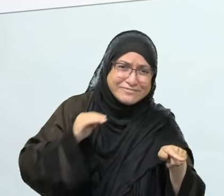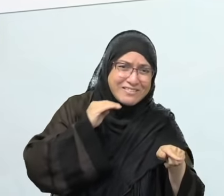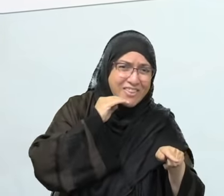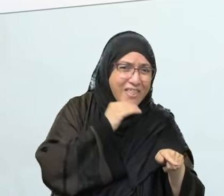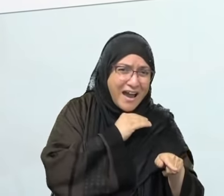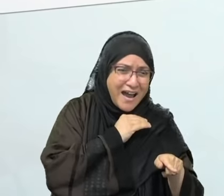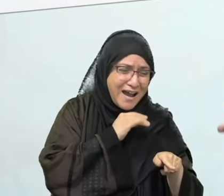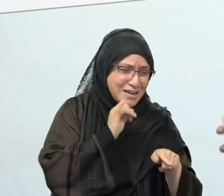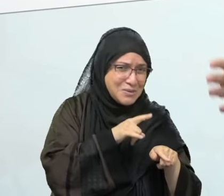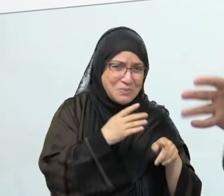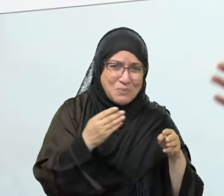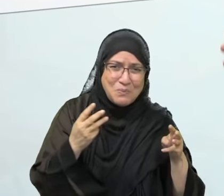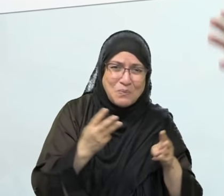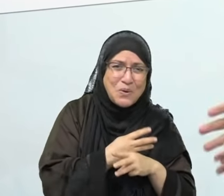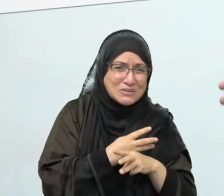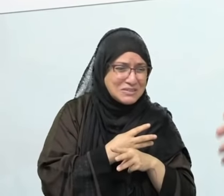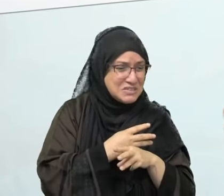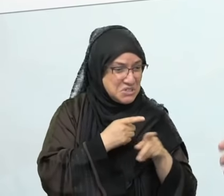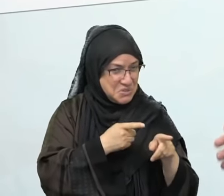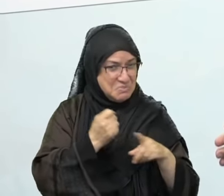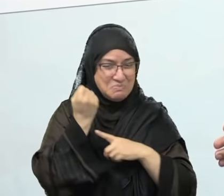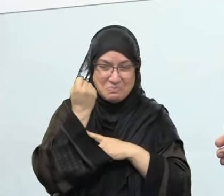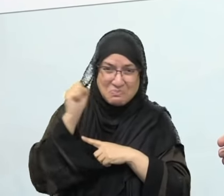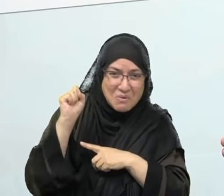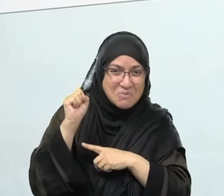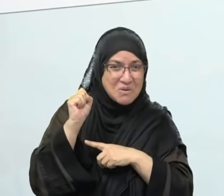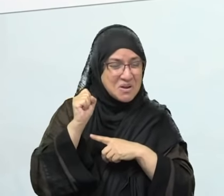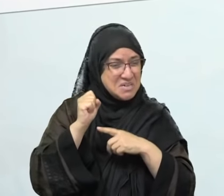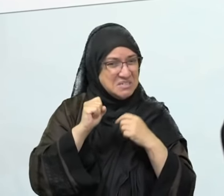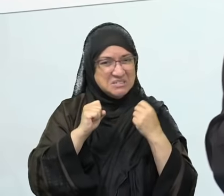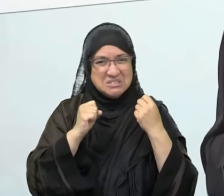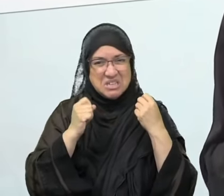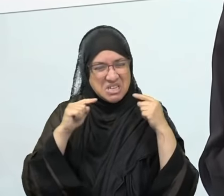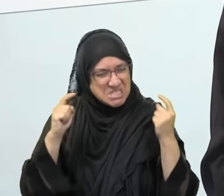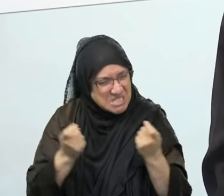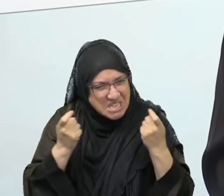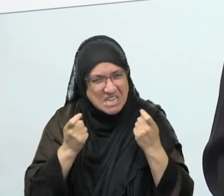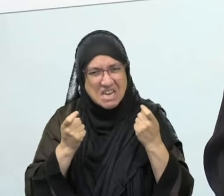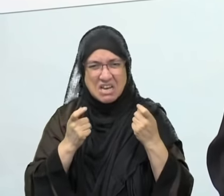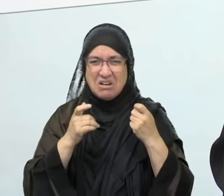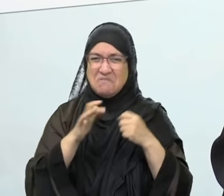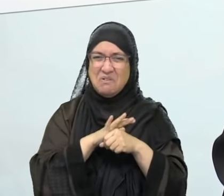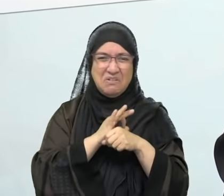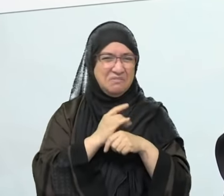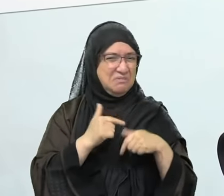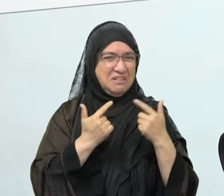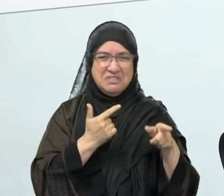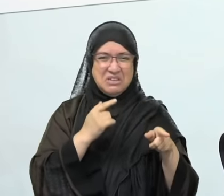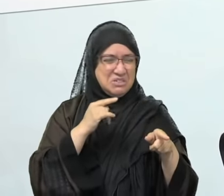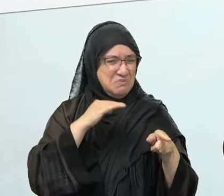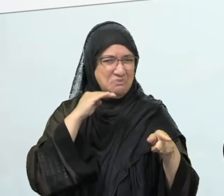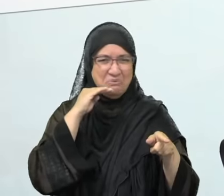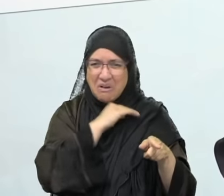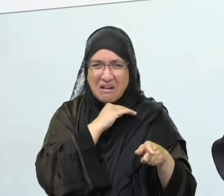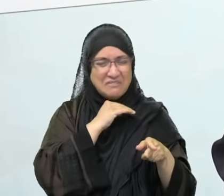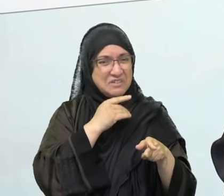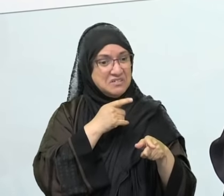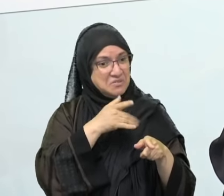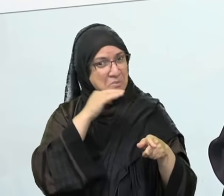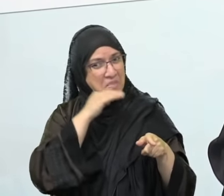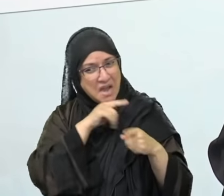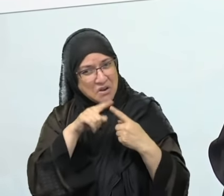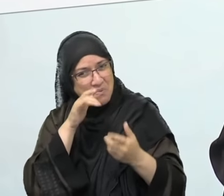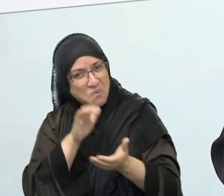transgression that you're not going to really be able to stop yourself. Lie to your wife once, it'll become a habit.